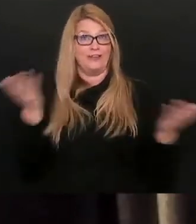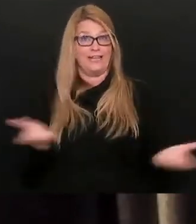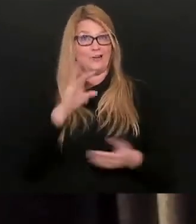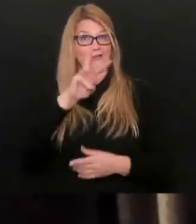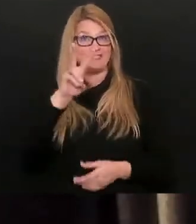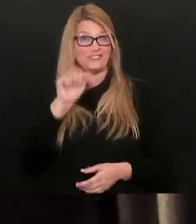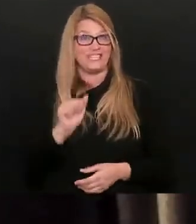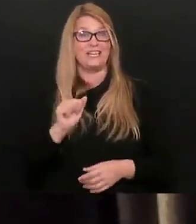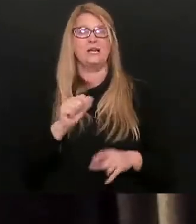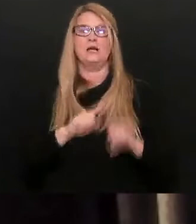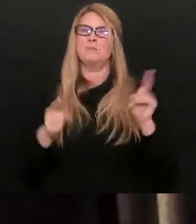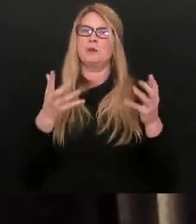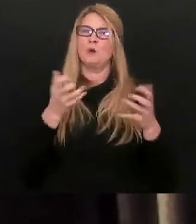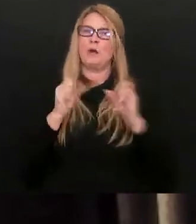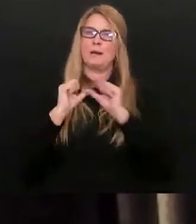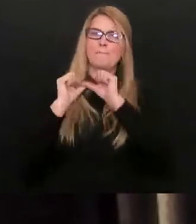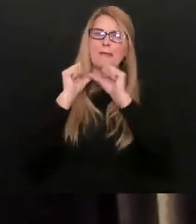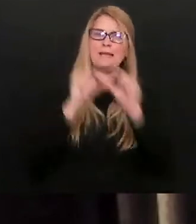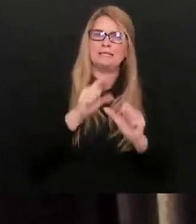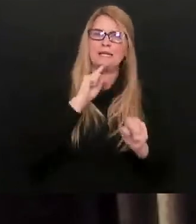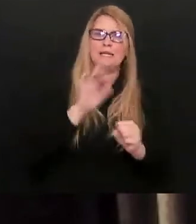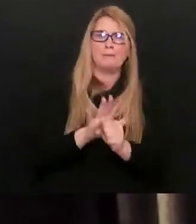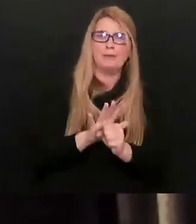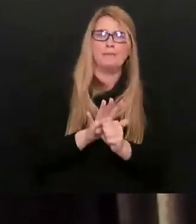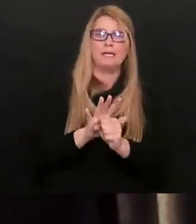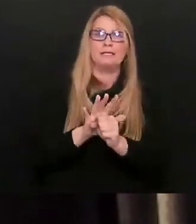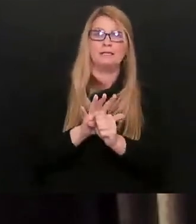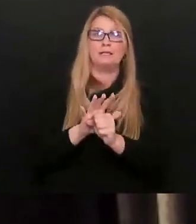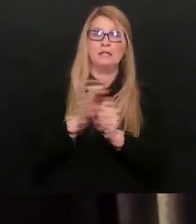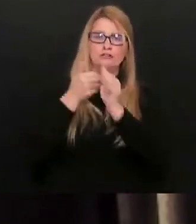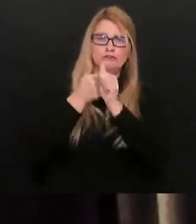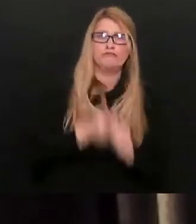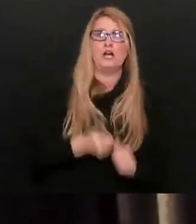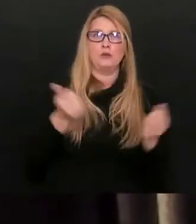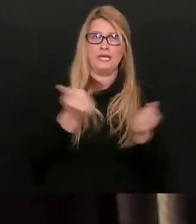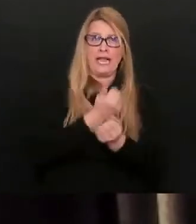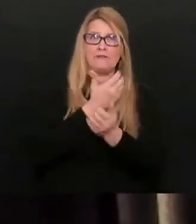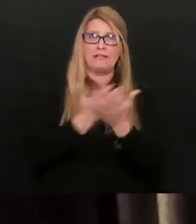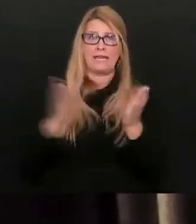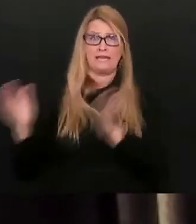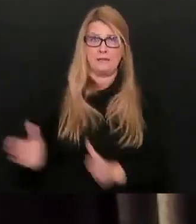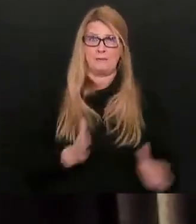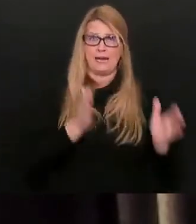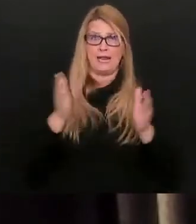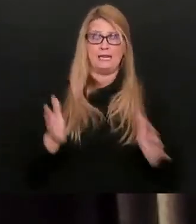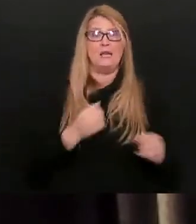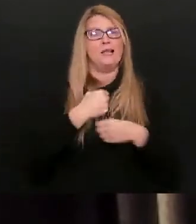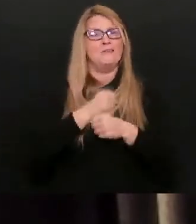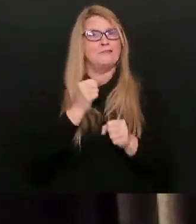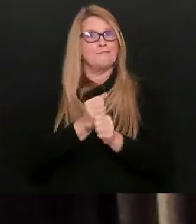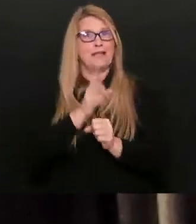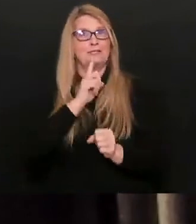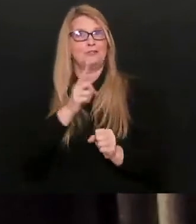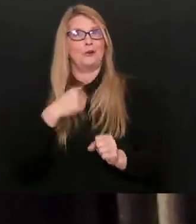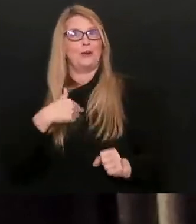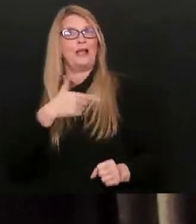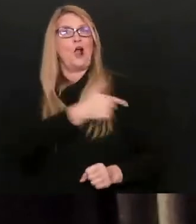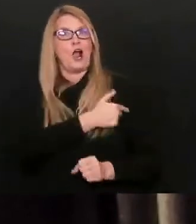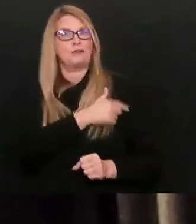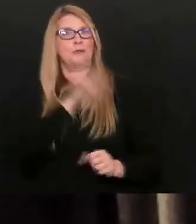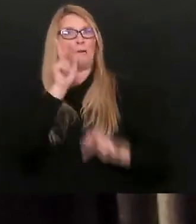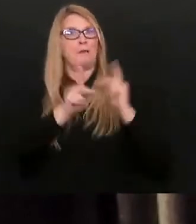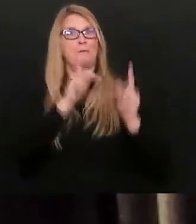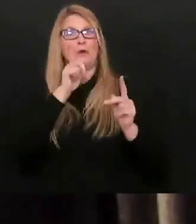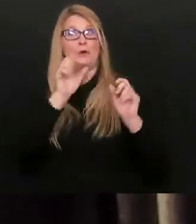but we want to maintain our commitment to discipline and to make sure that we are immunizing the people most likely to be hospitalized